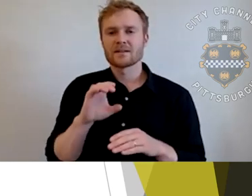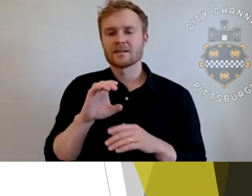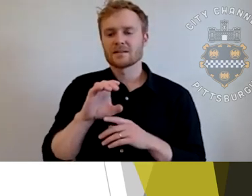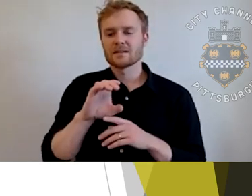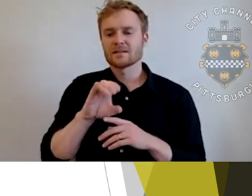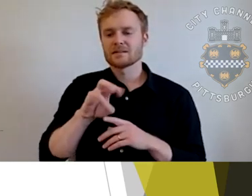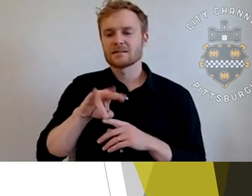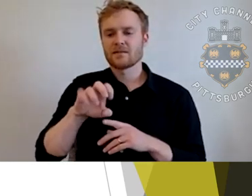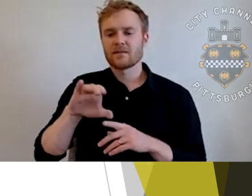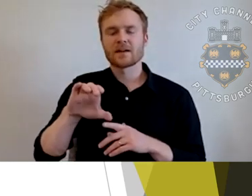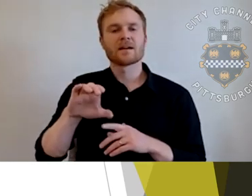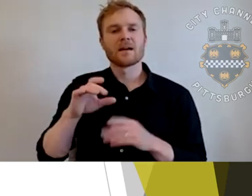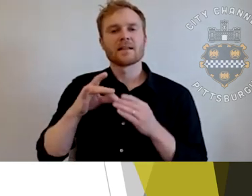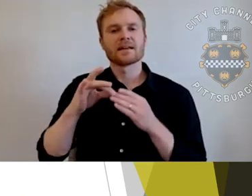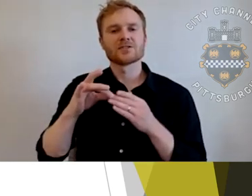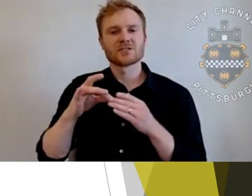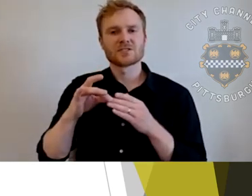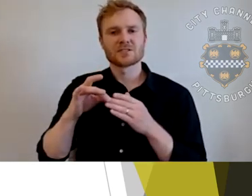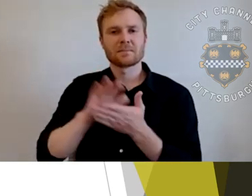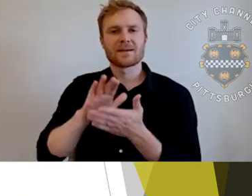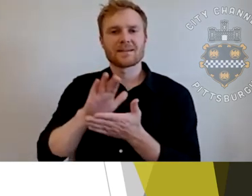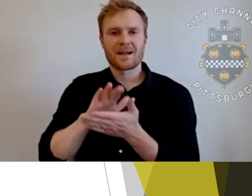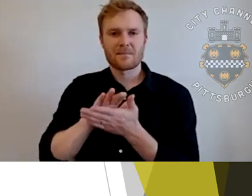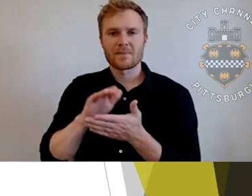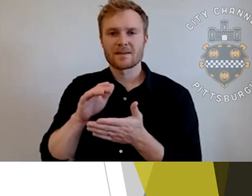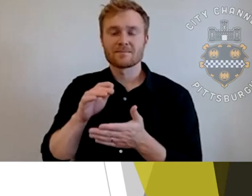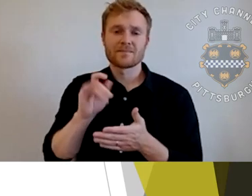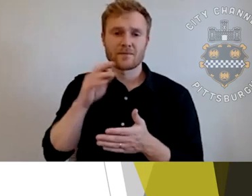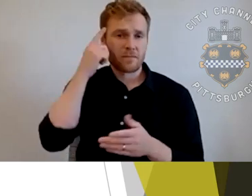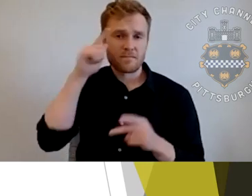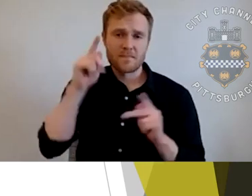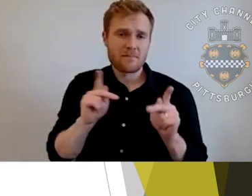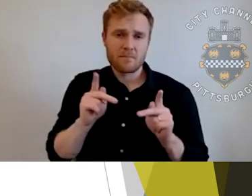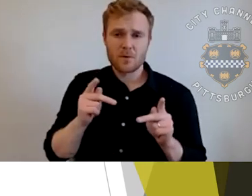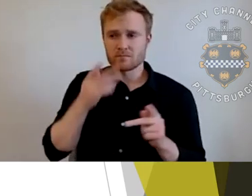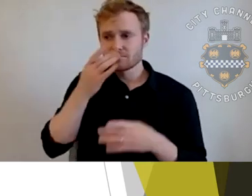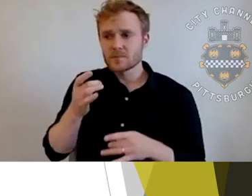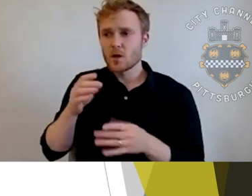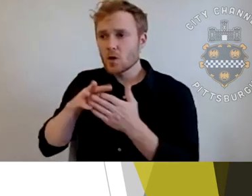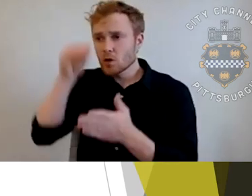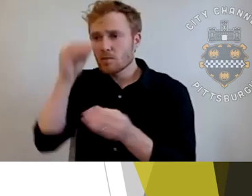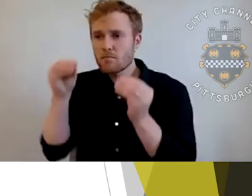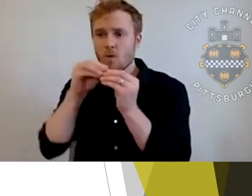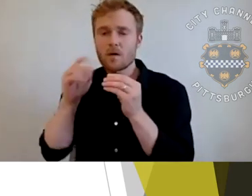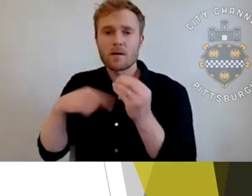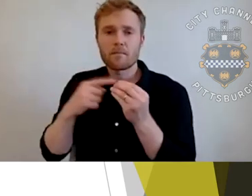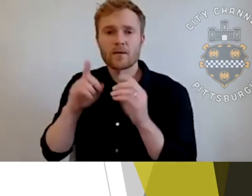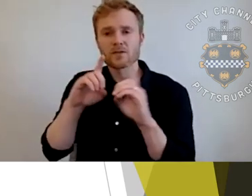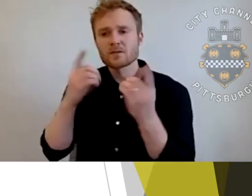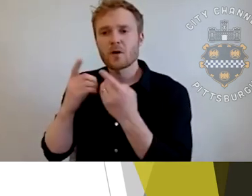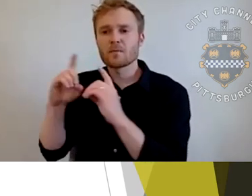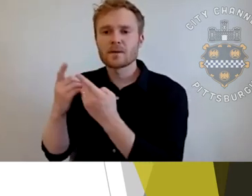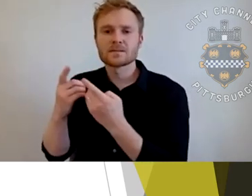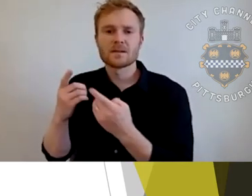interested city residents to sign up to learn more about city departments. And this is kind of pulled from a presentation that we've been delivering for a few years. But,